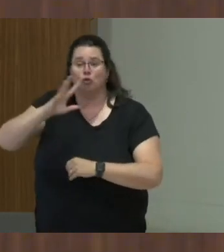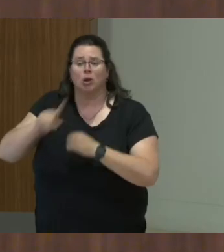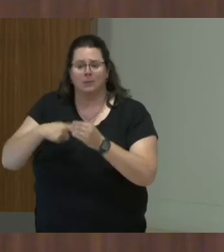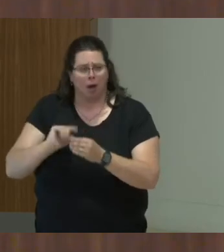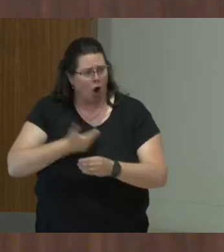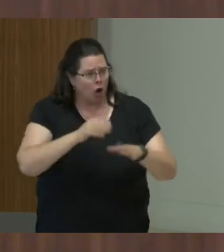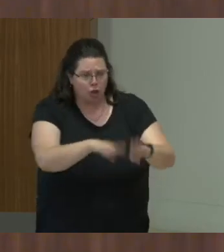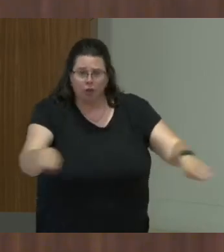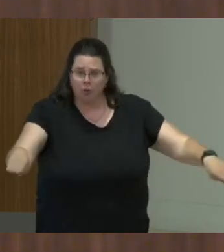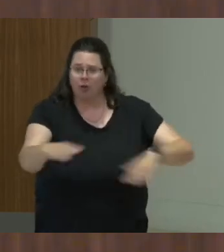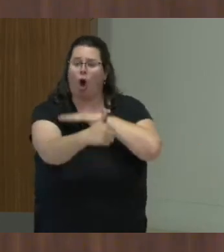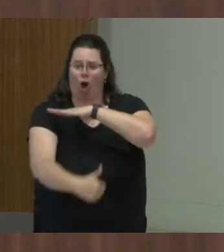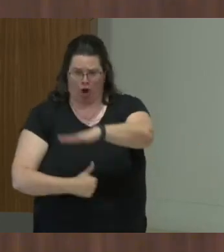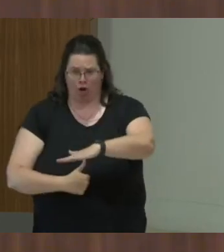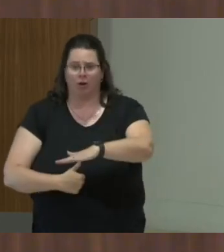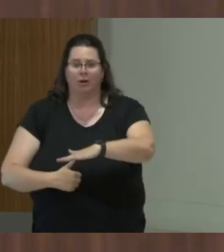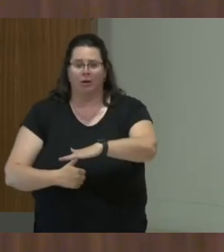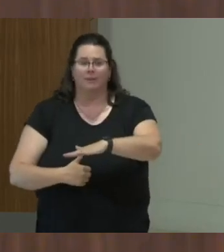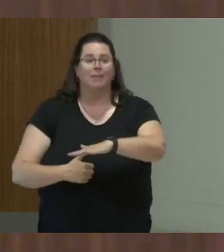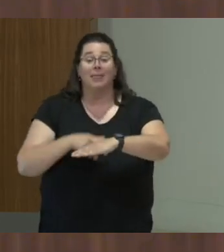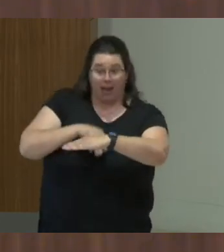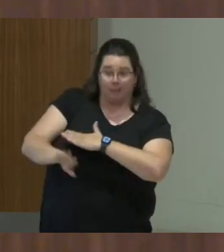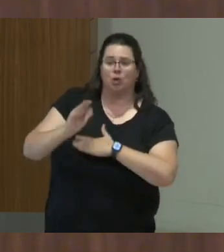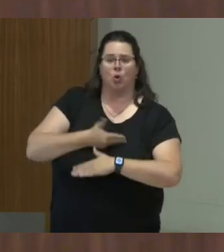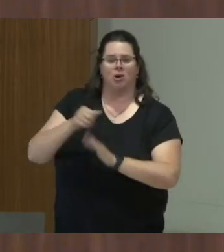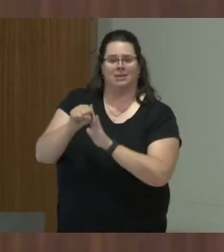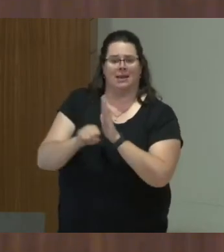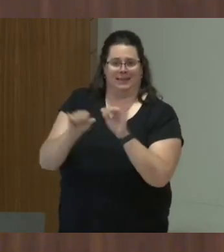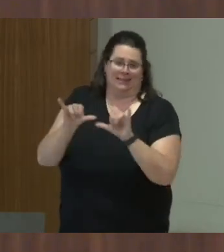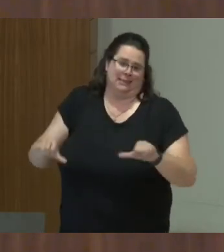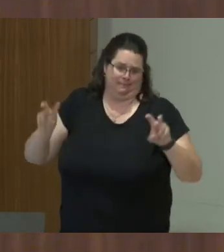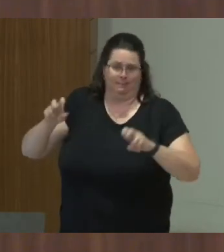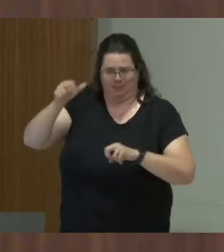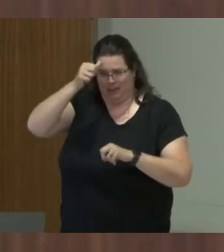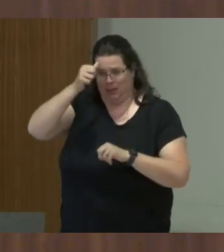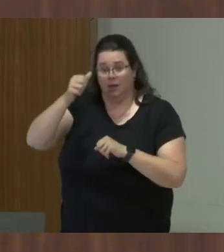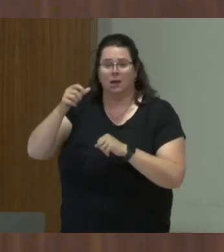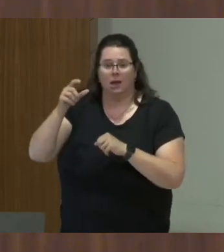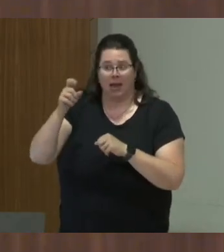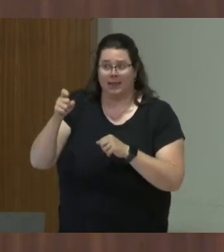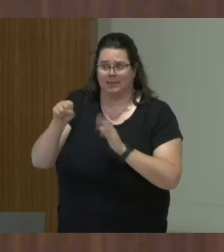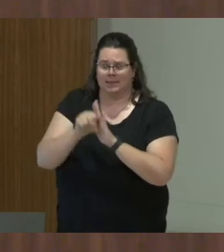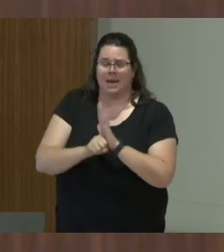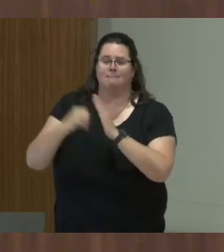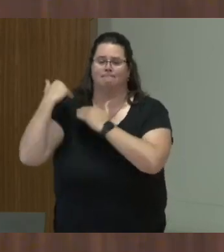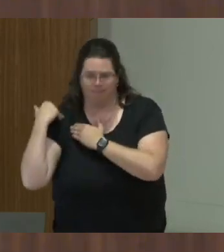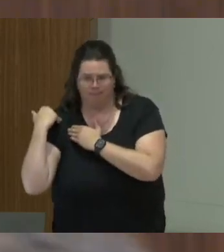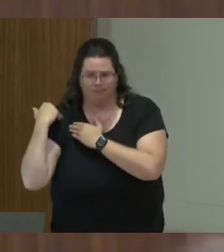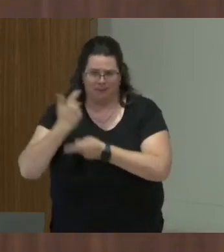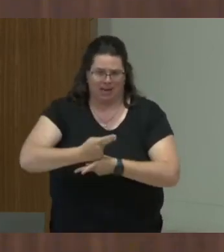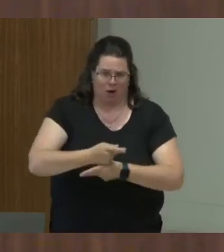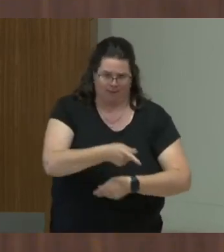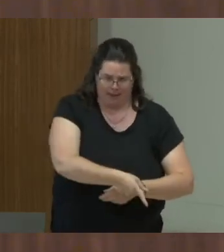come into the state system and they are to be cared and looked after by the state. And the second is